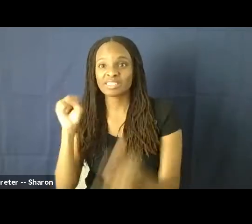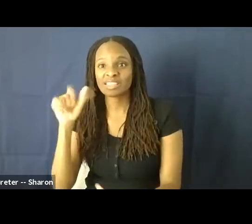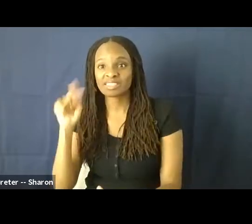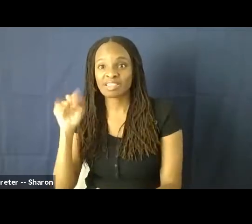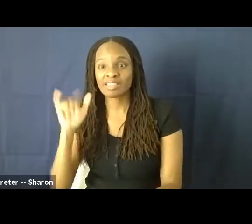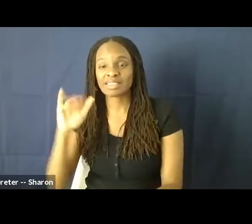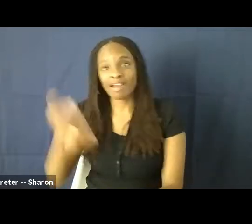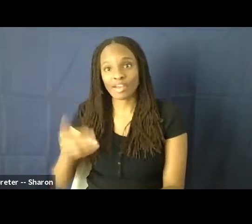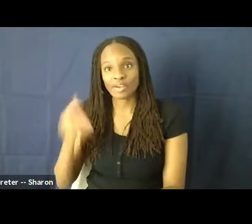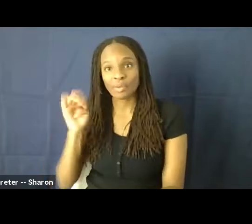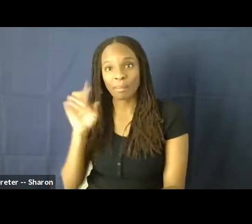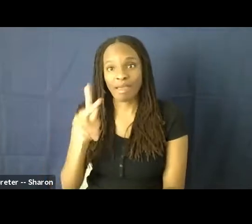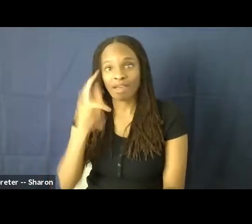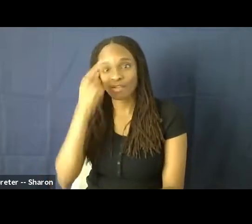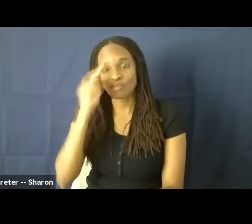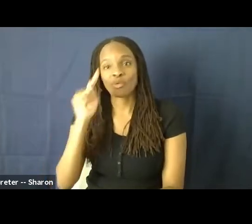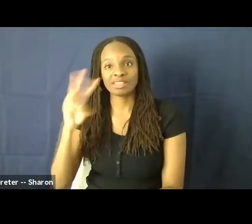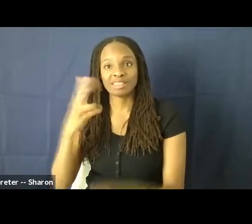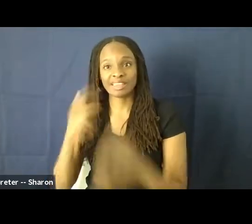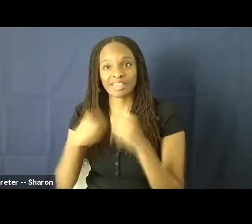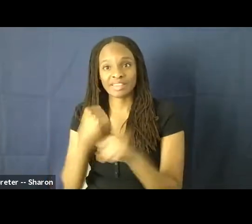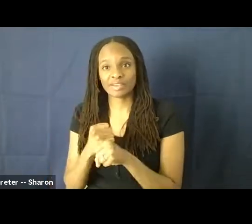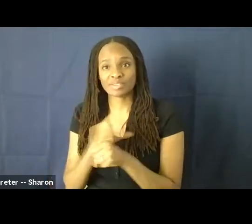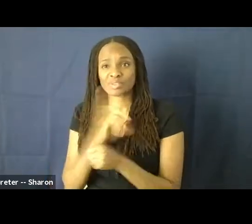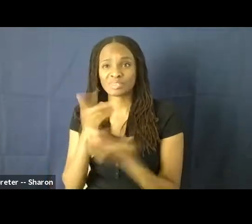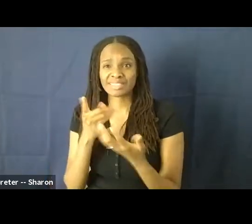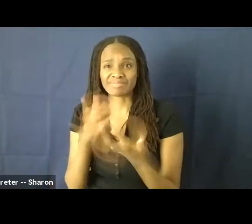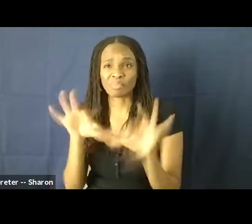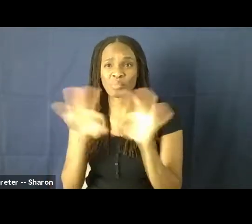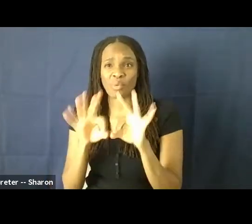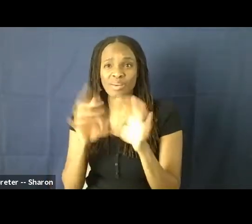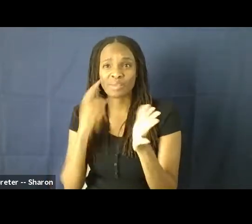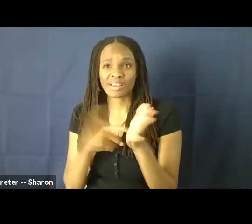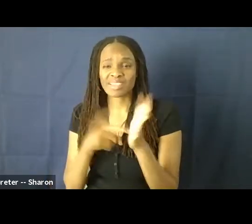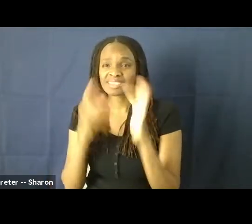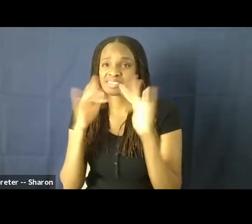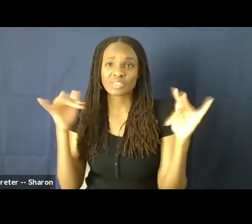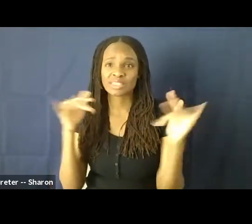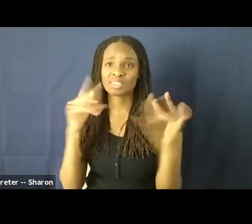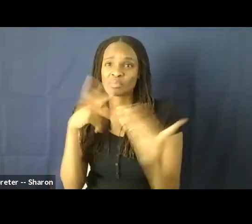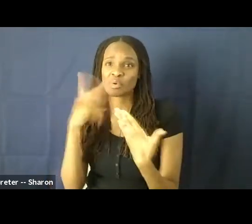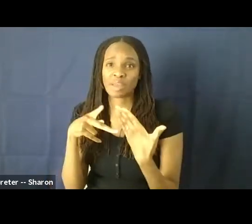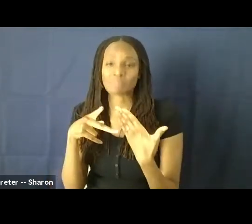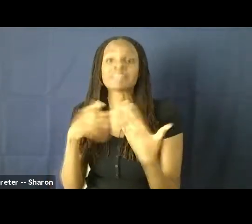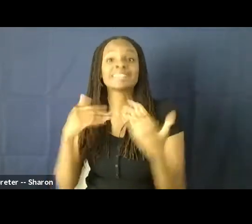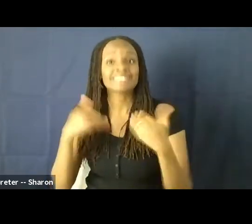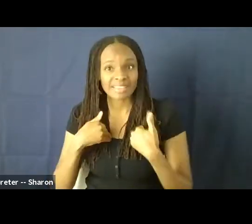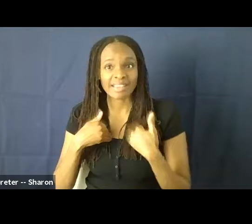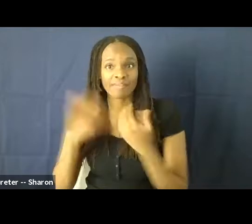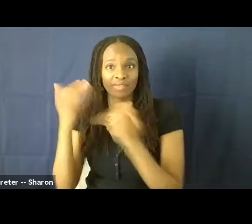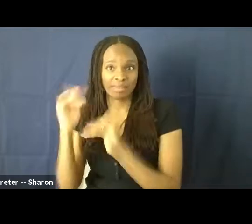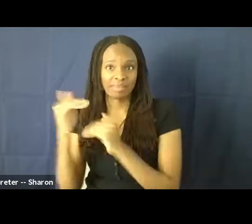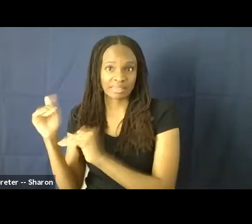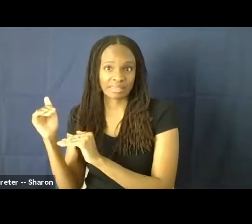So it's important to recognize that these diversity programs do have their limits. So